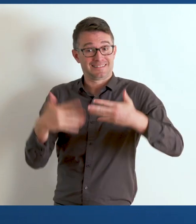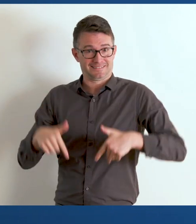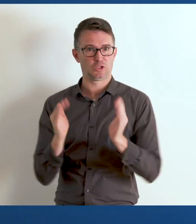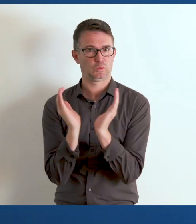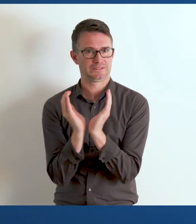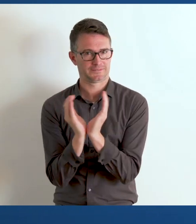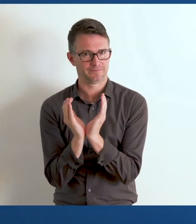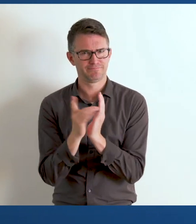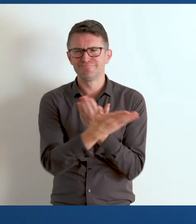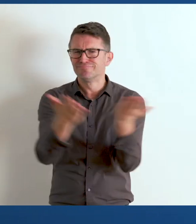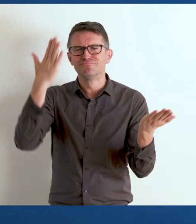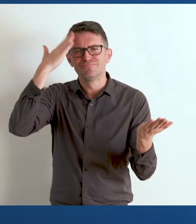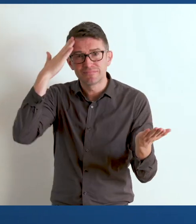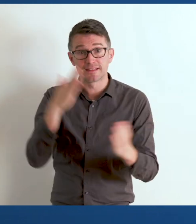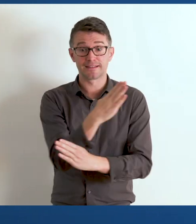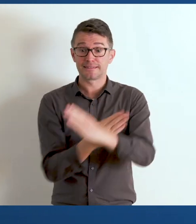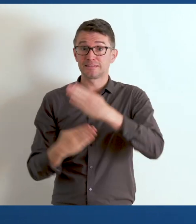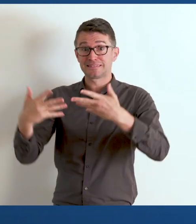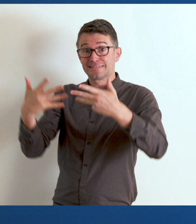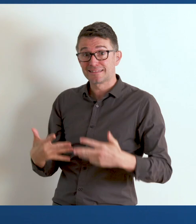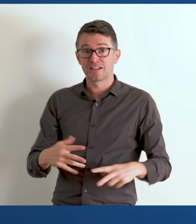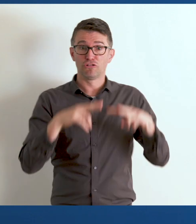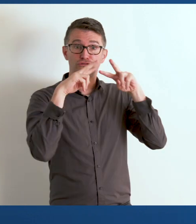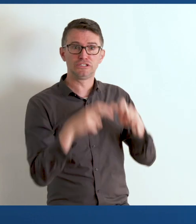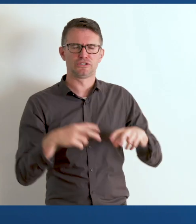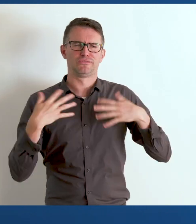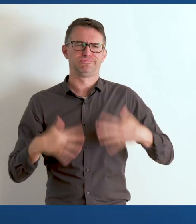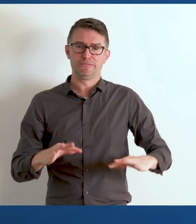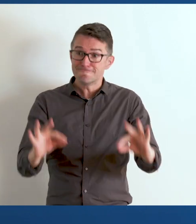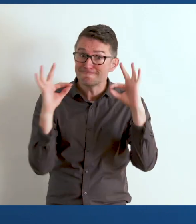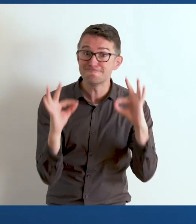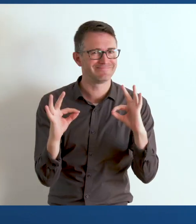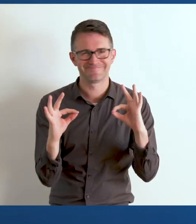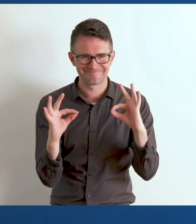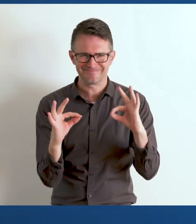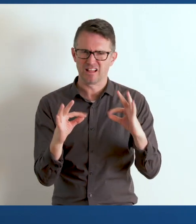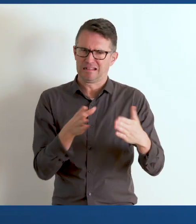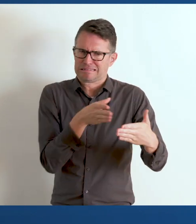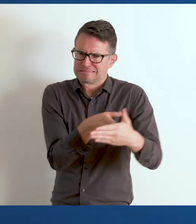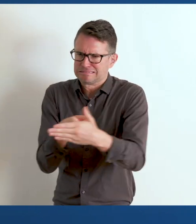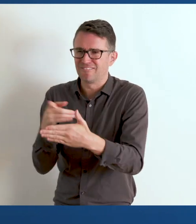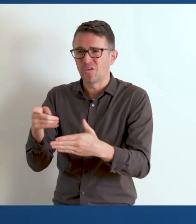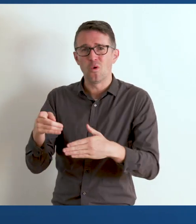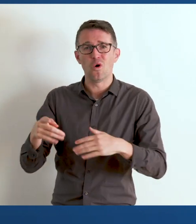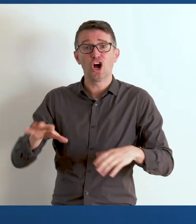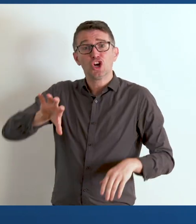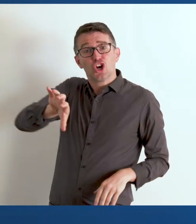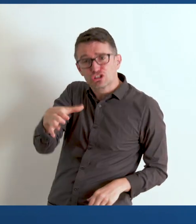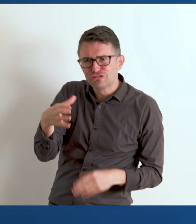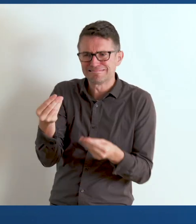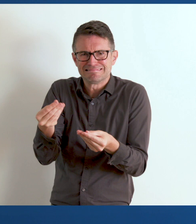As we all know, disability data and research has been terribly inadequate, particularly for low- and middle-income countries.